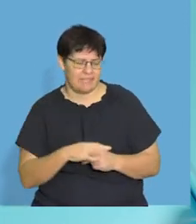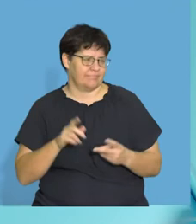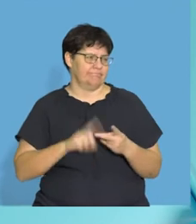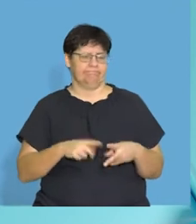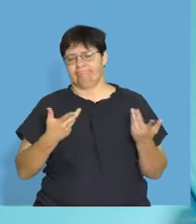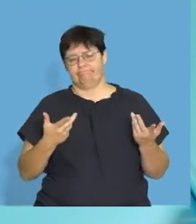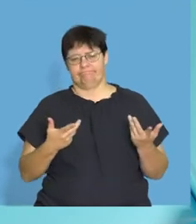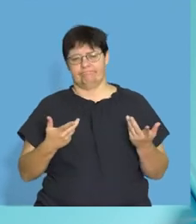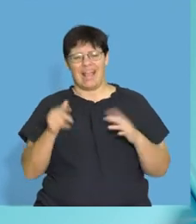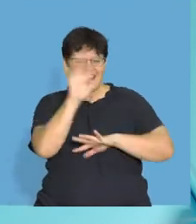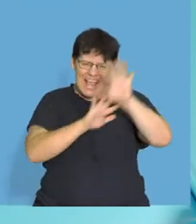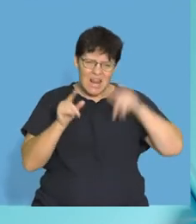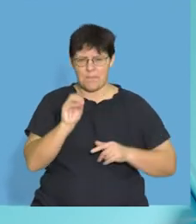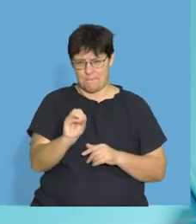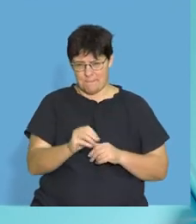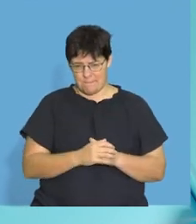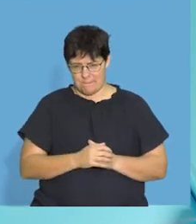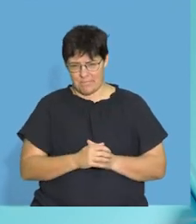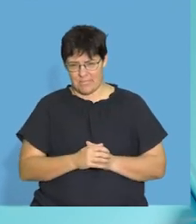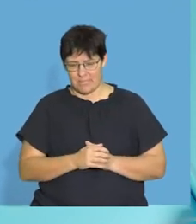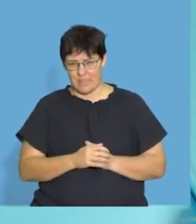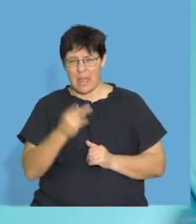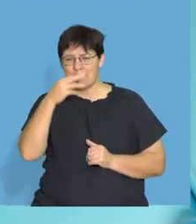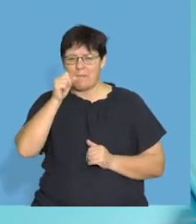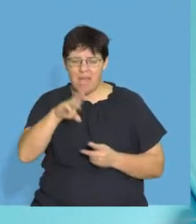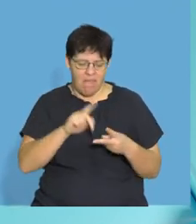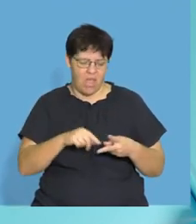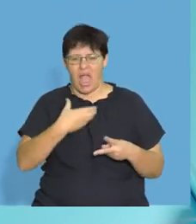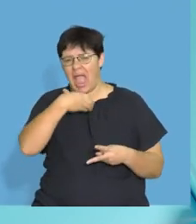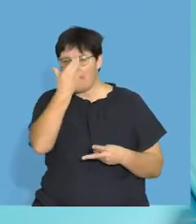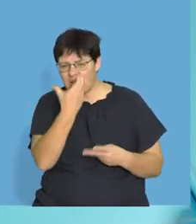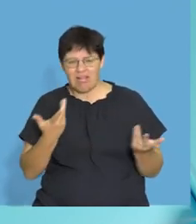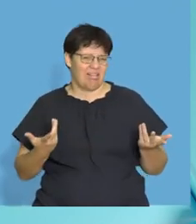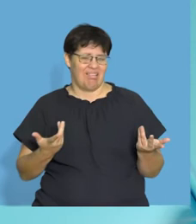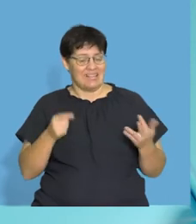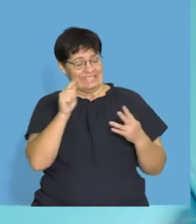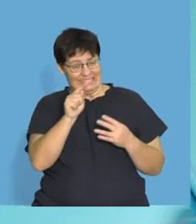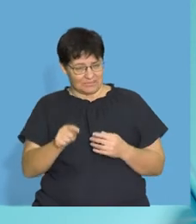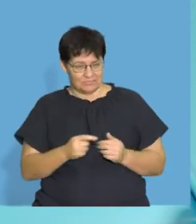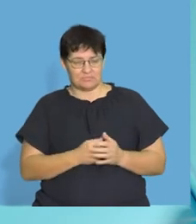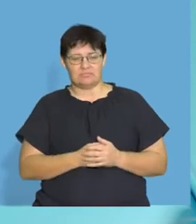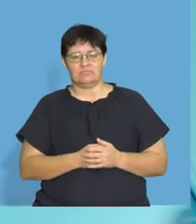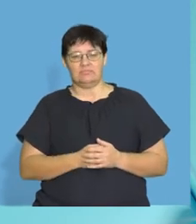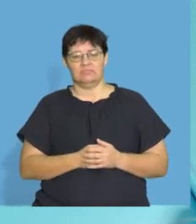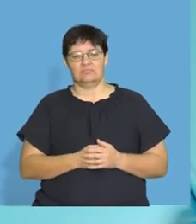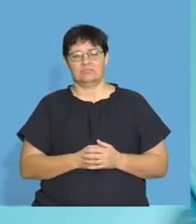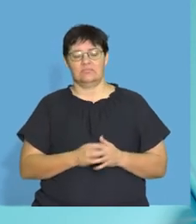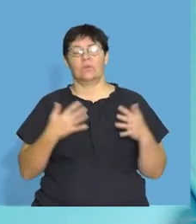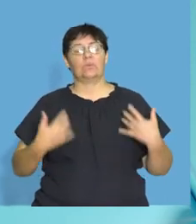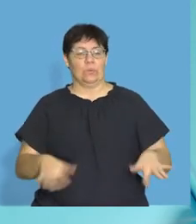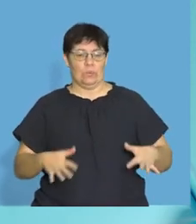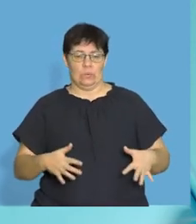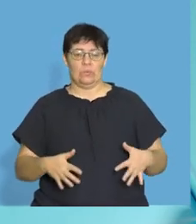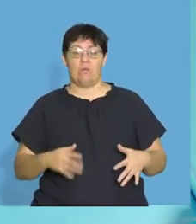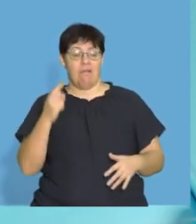color in it, right? A yellow, a pepper, or an apple, or something like that. And that is really good,